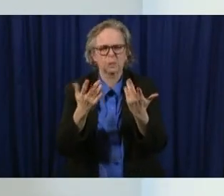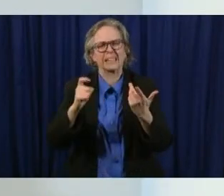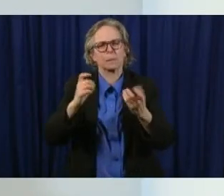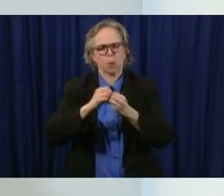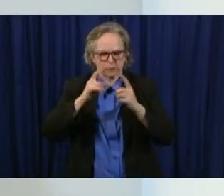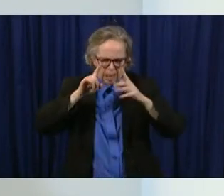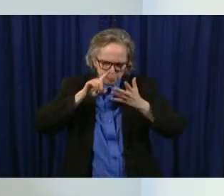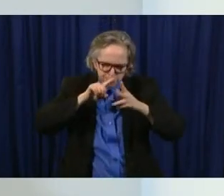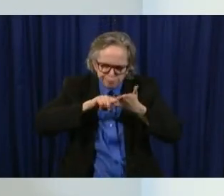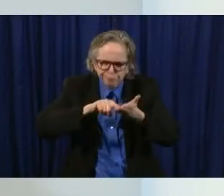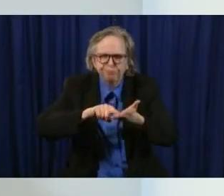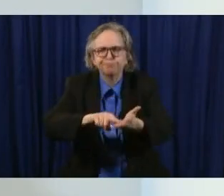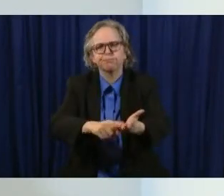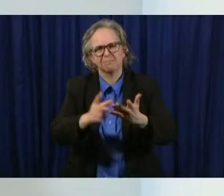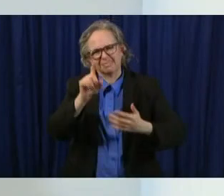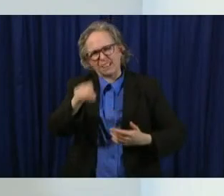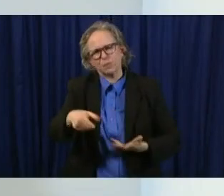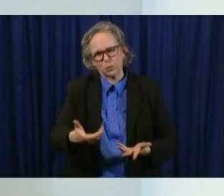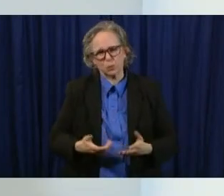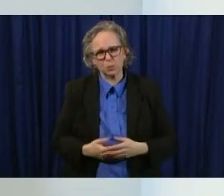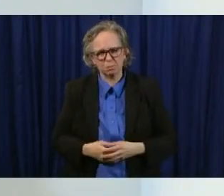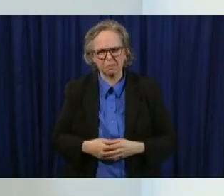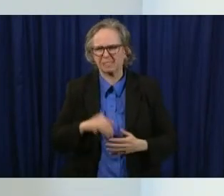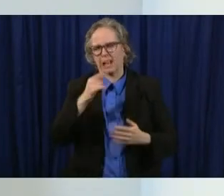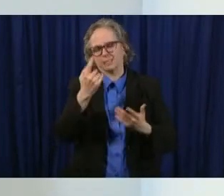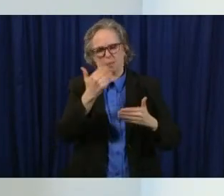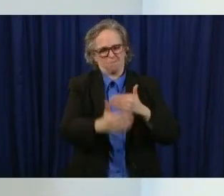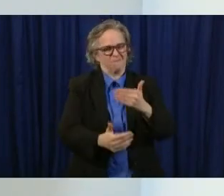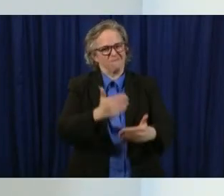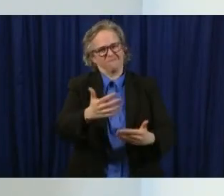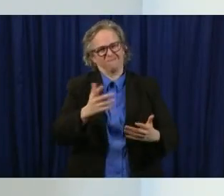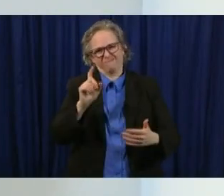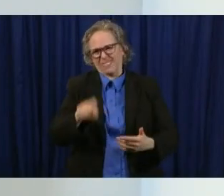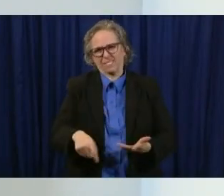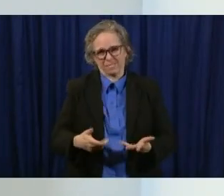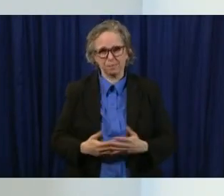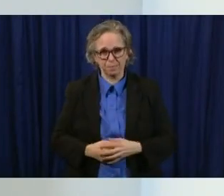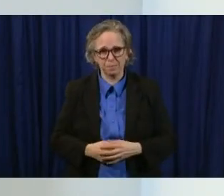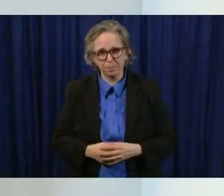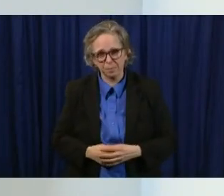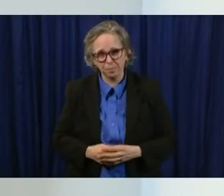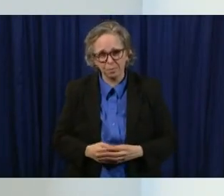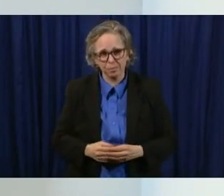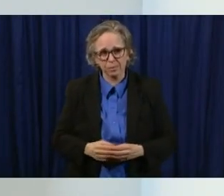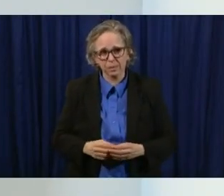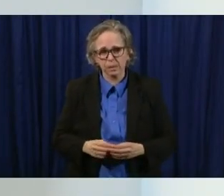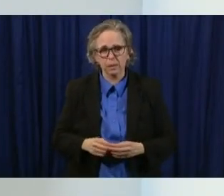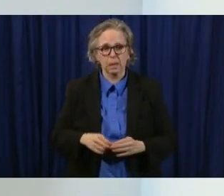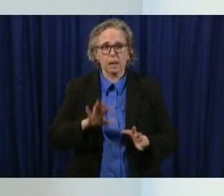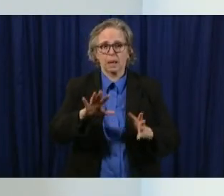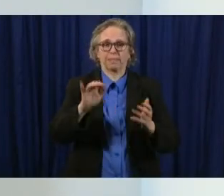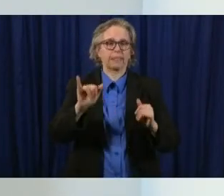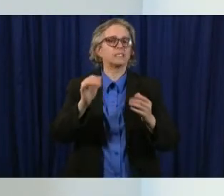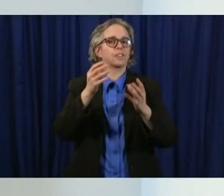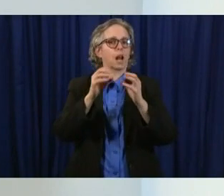longer but that's the process uh it is and that's the the most recent update that i can provide